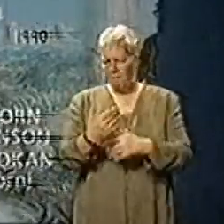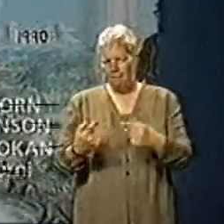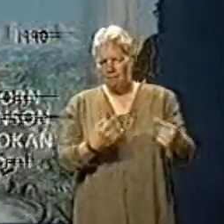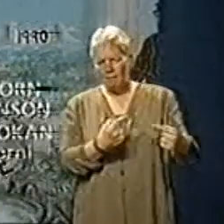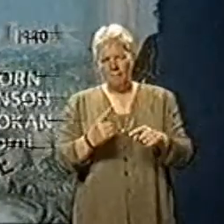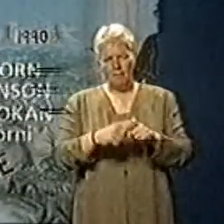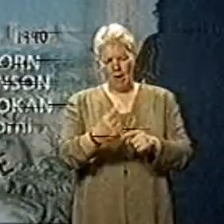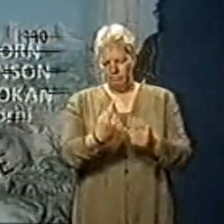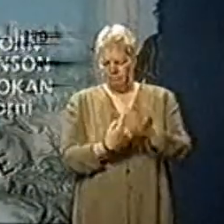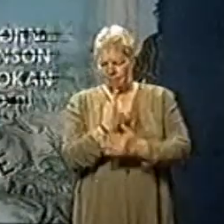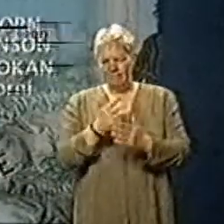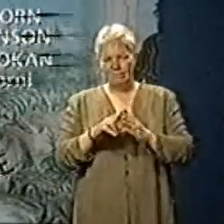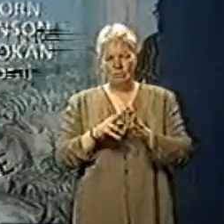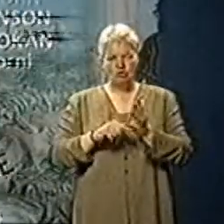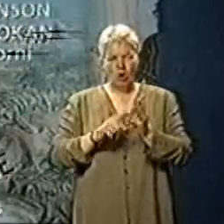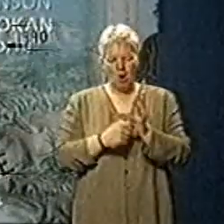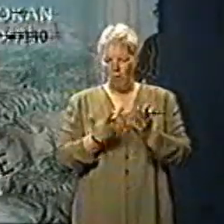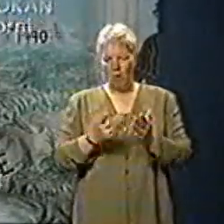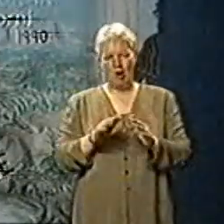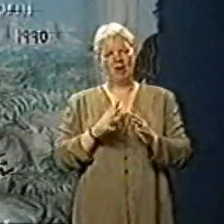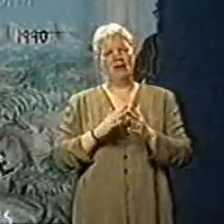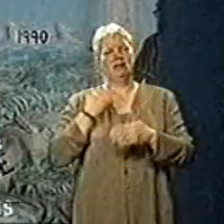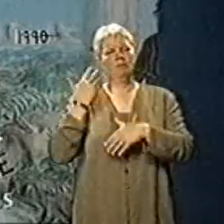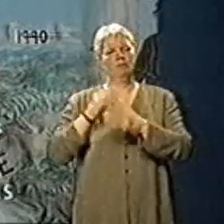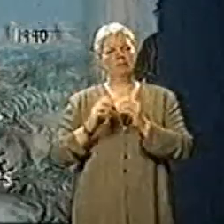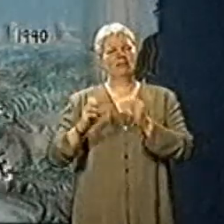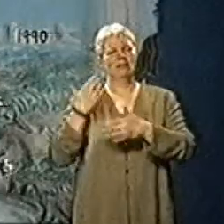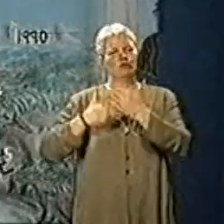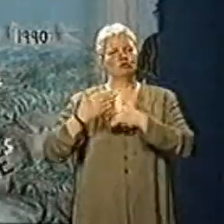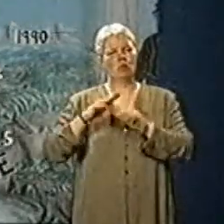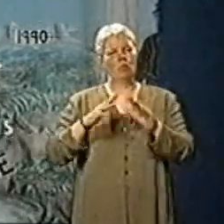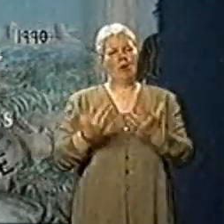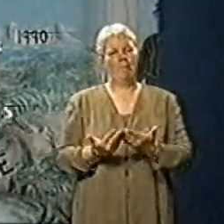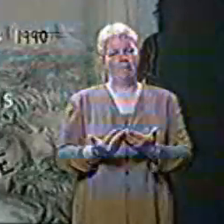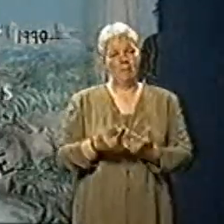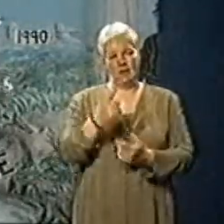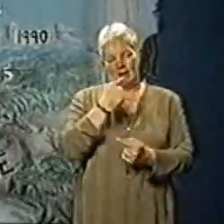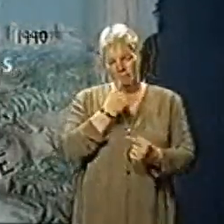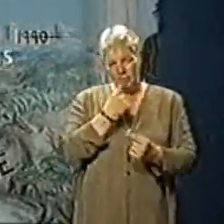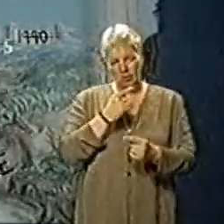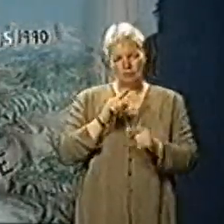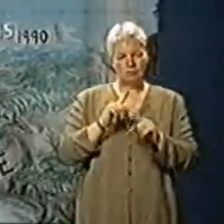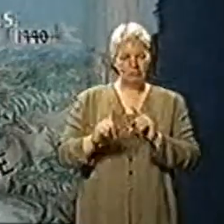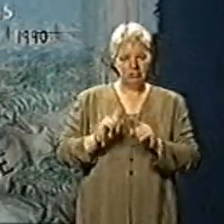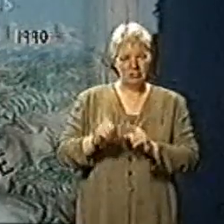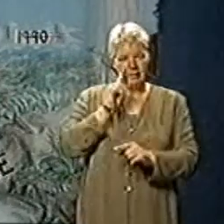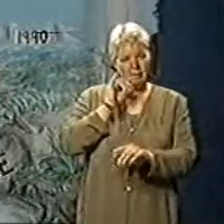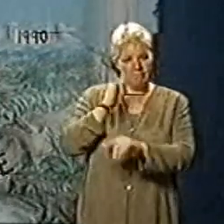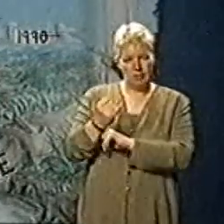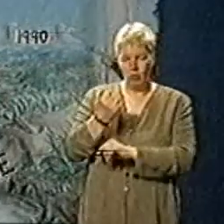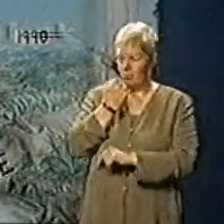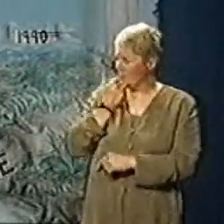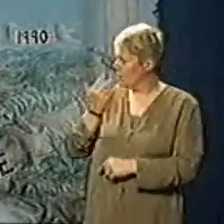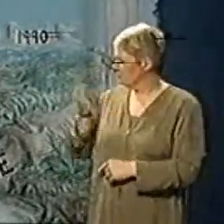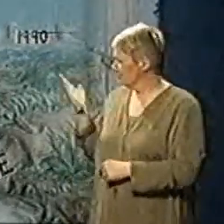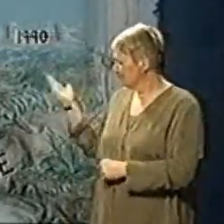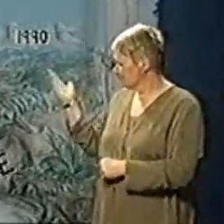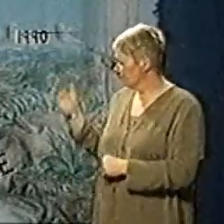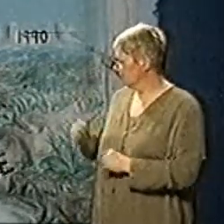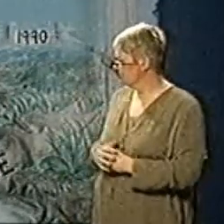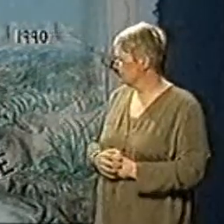see the latest features on the BBC History website. And for details of activities, call the History Line on